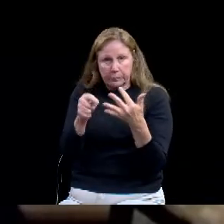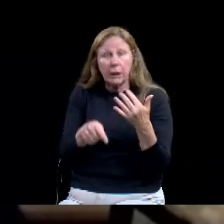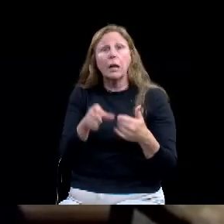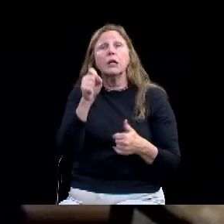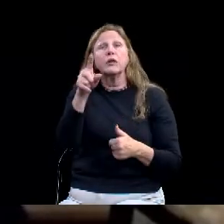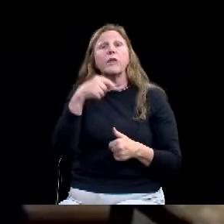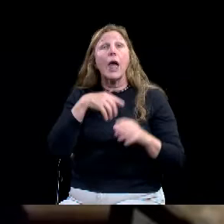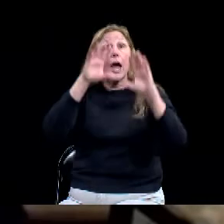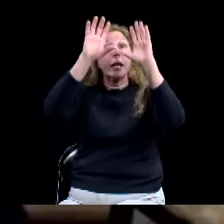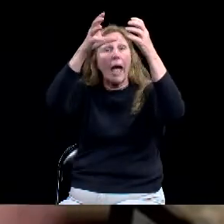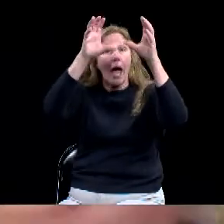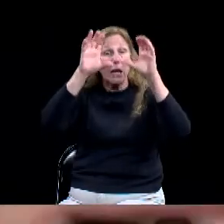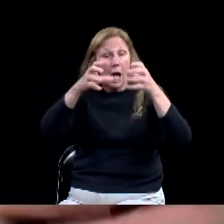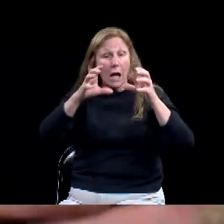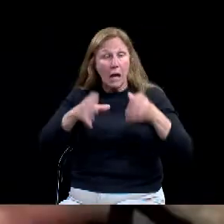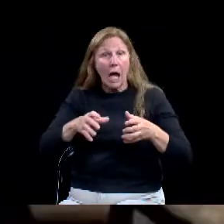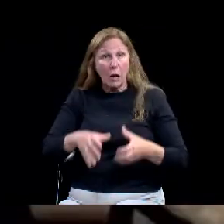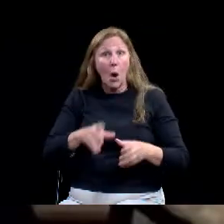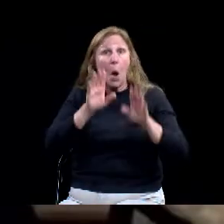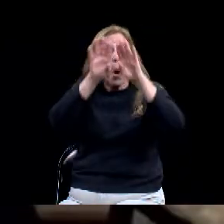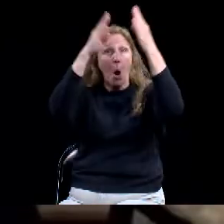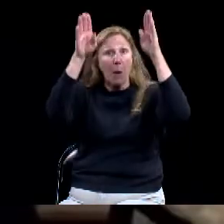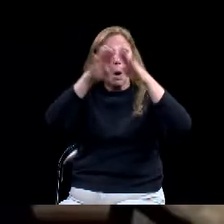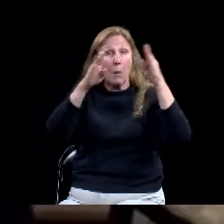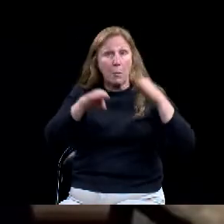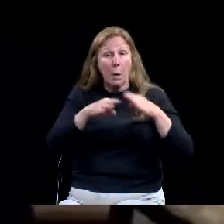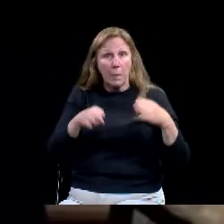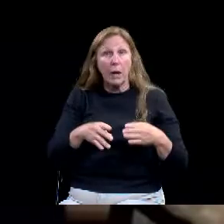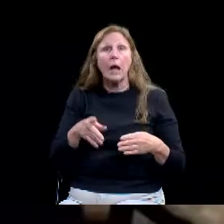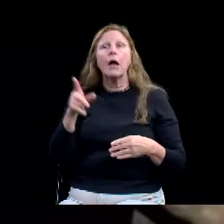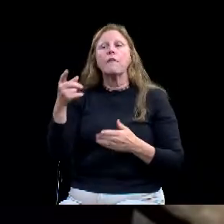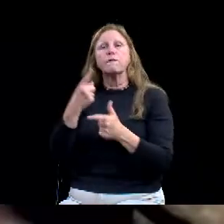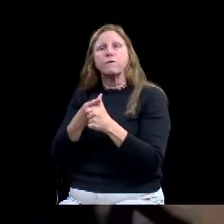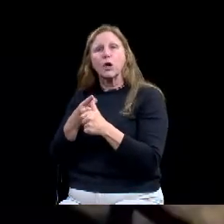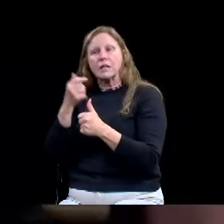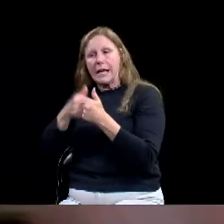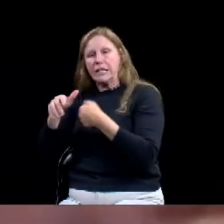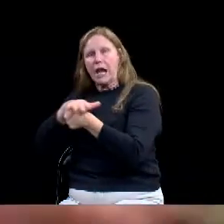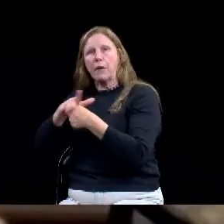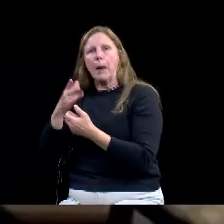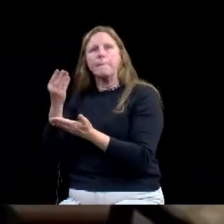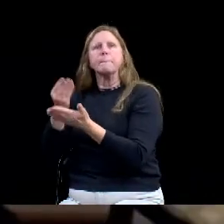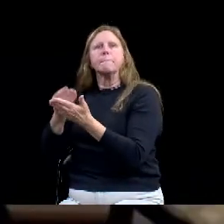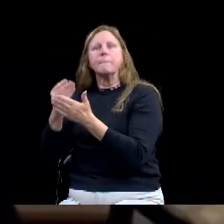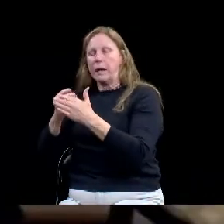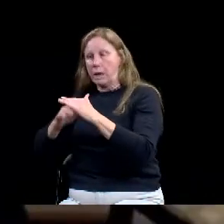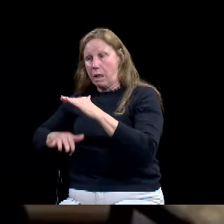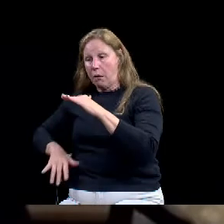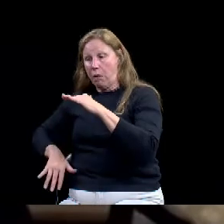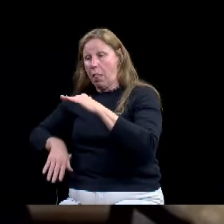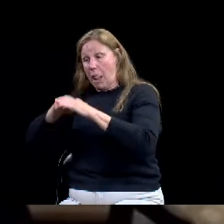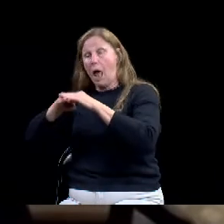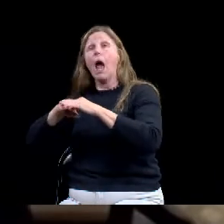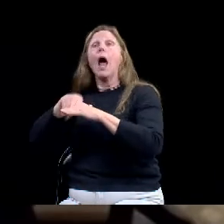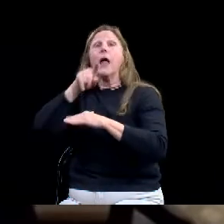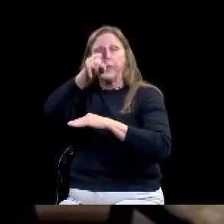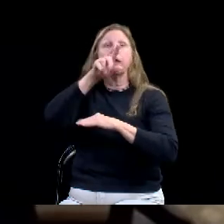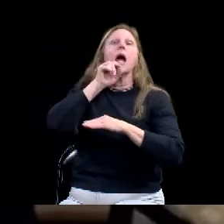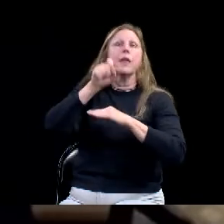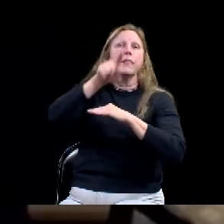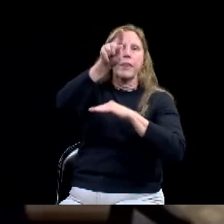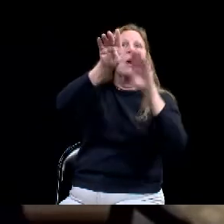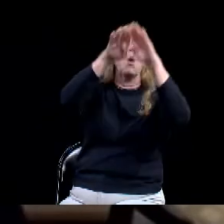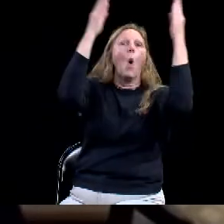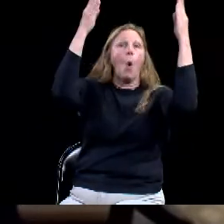consider opening up those, those different categories. And I included a description of all those categories in this, uh, as an attachment to this item. Um,